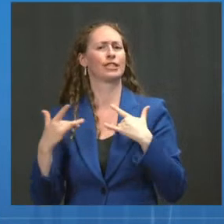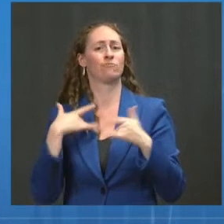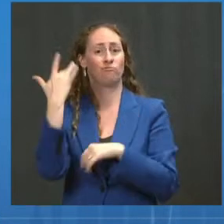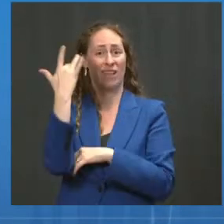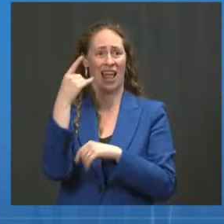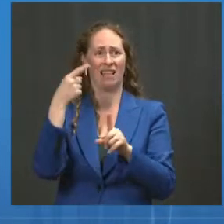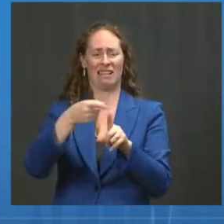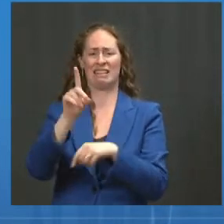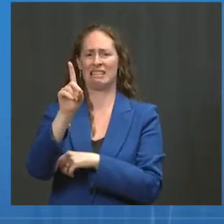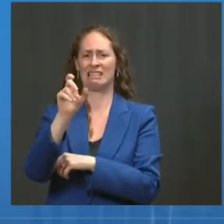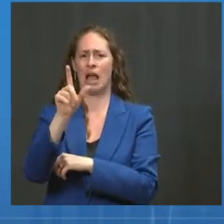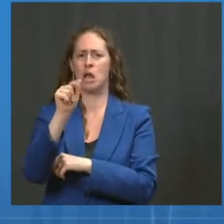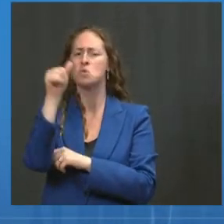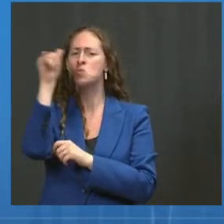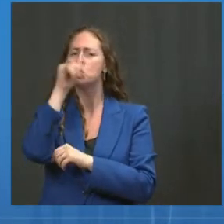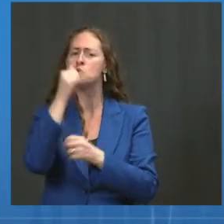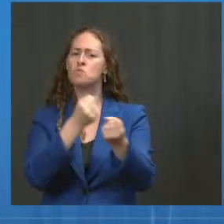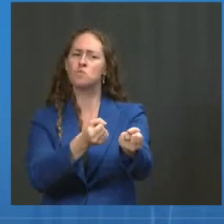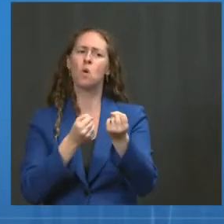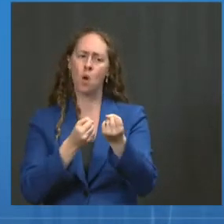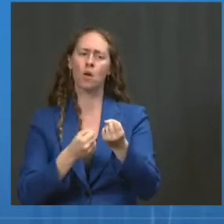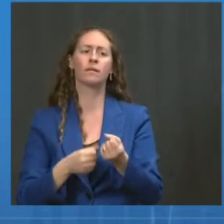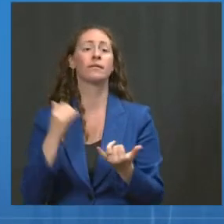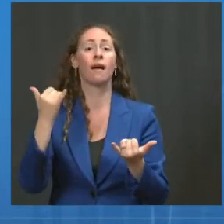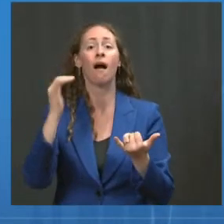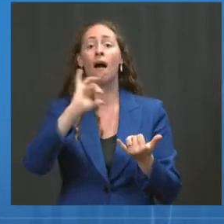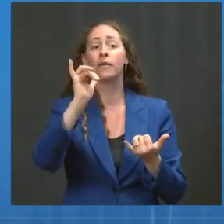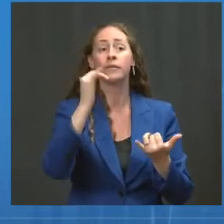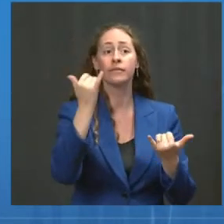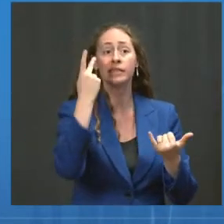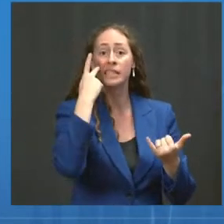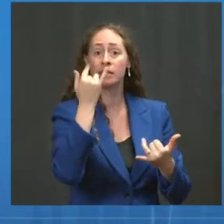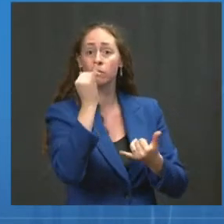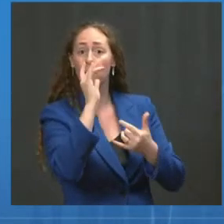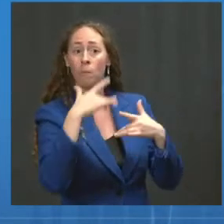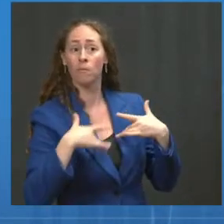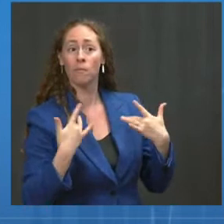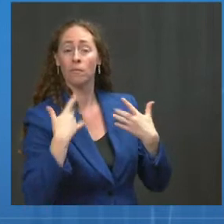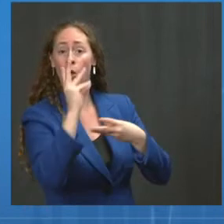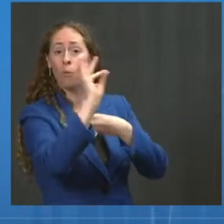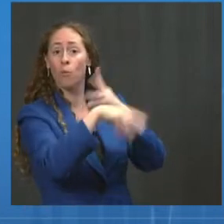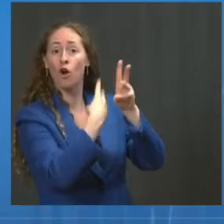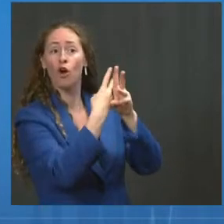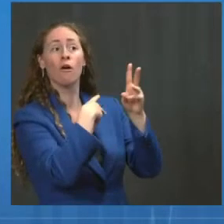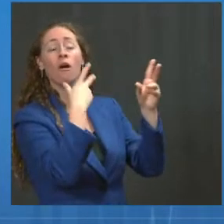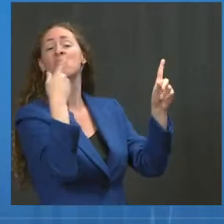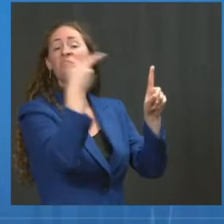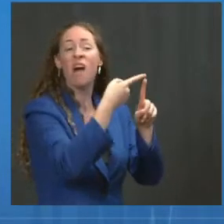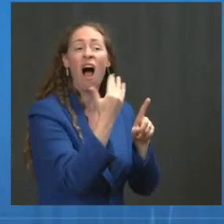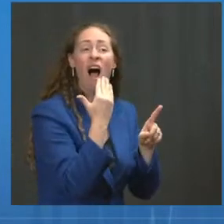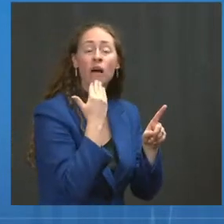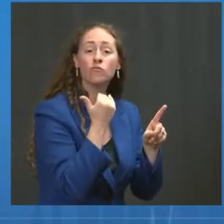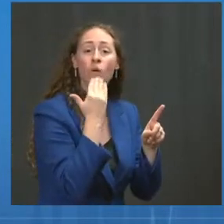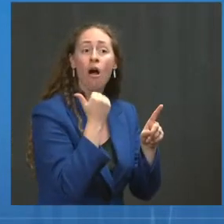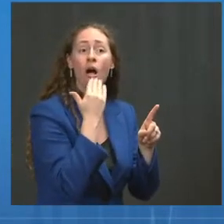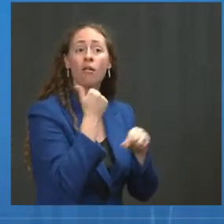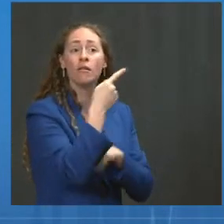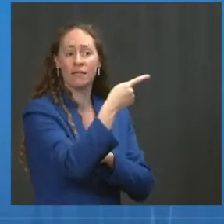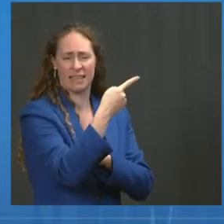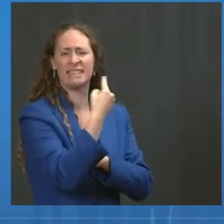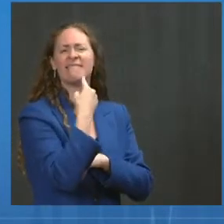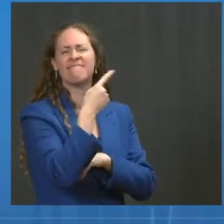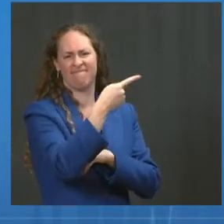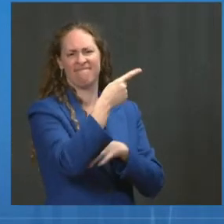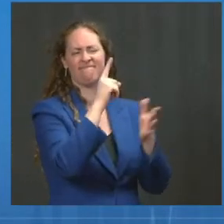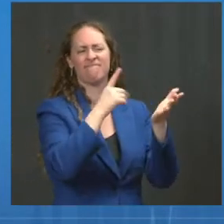reports from our international colleagues, including Israel, suggest increased risk of severe disease amongst those vaccinated